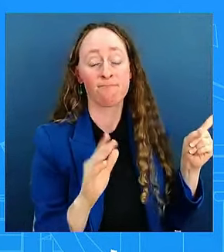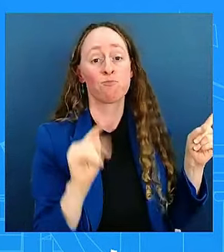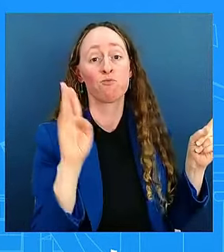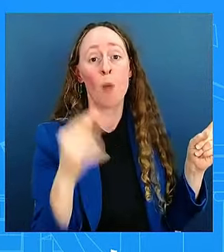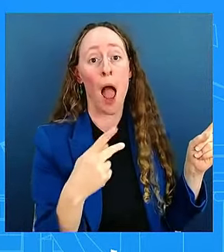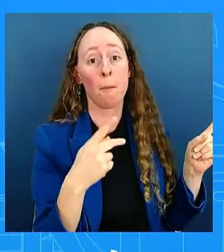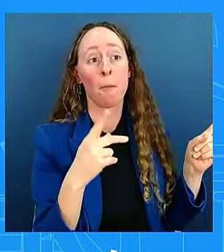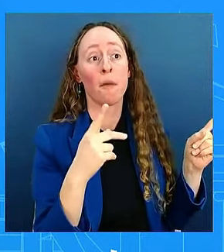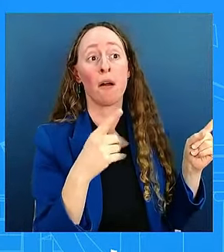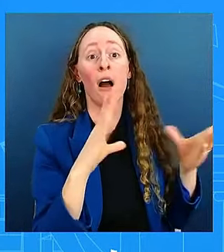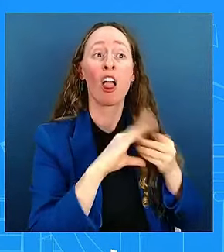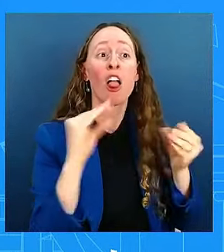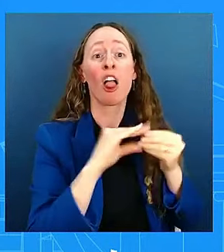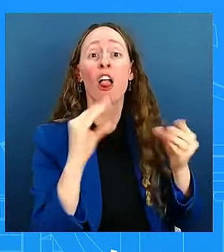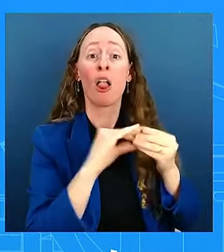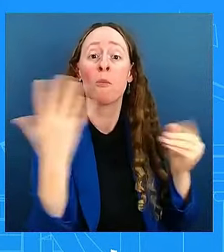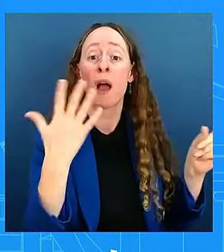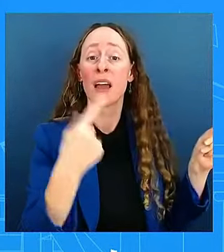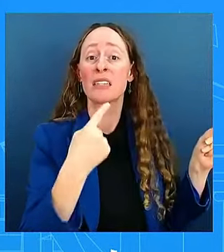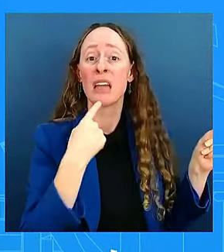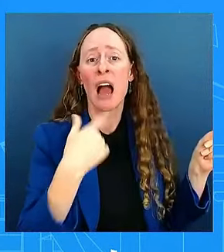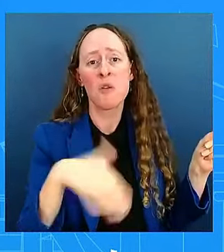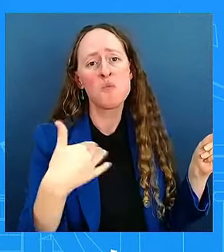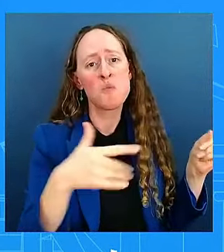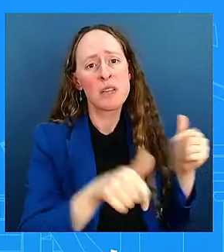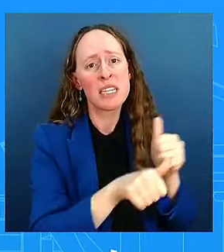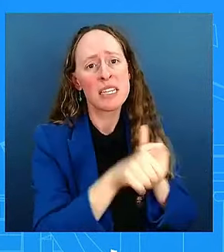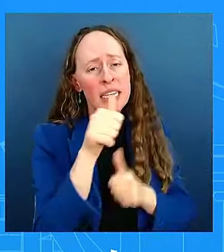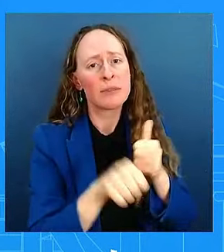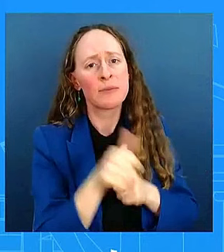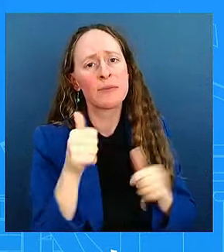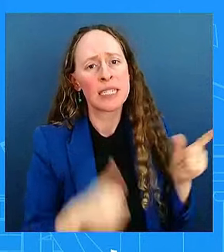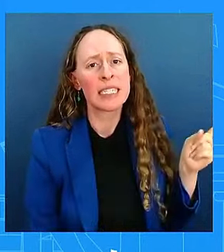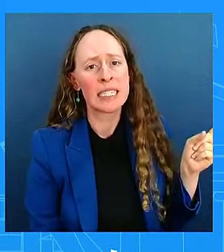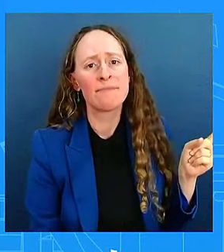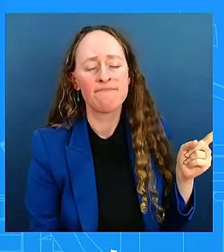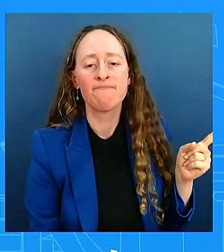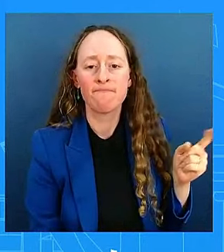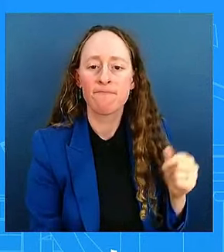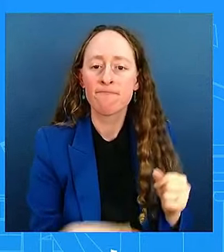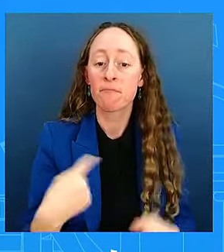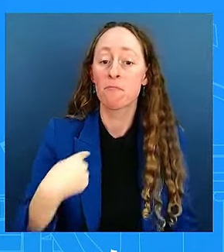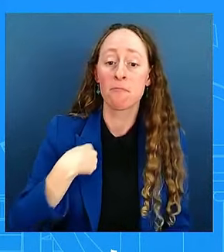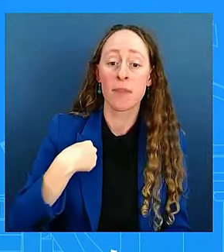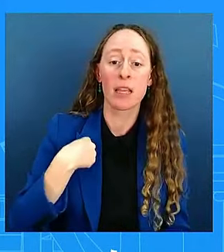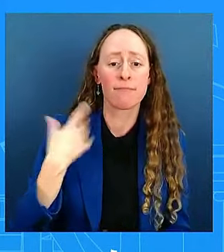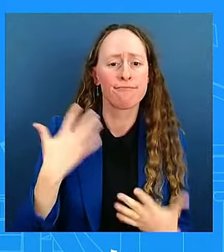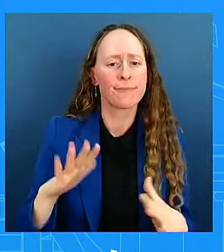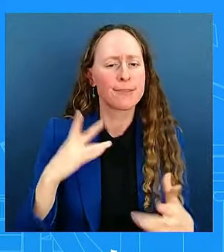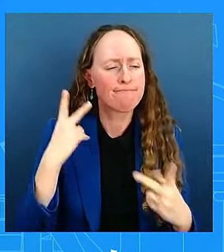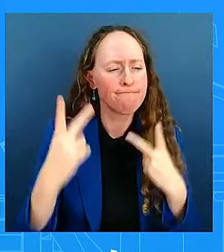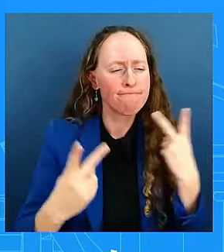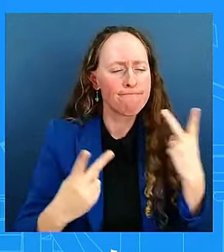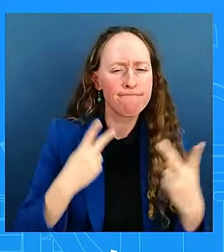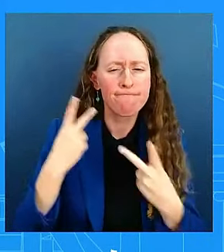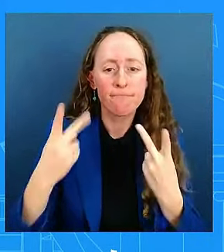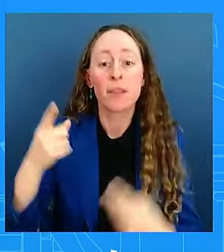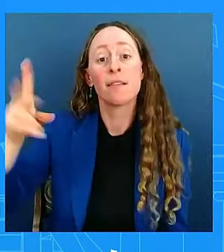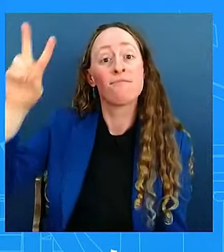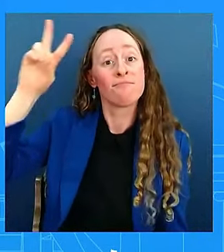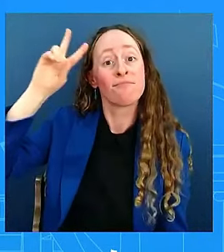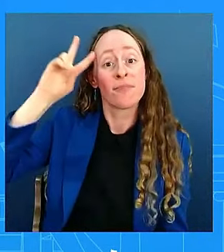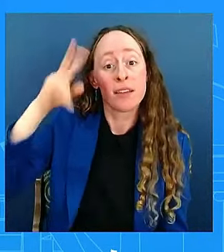If you notice, I noticed that the vice presidential Republican candidate did not say he'd accept the outcome of the election.